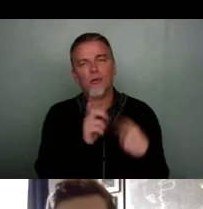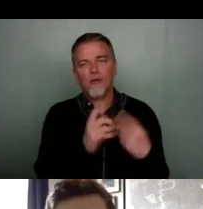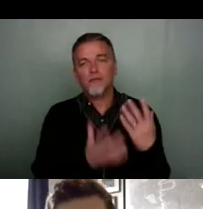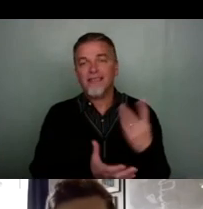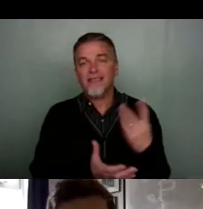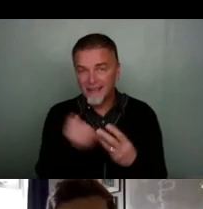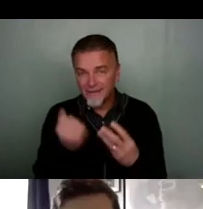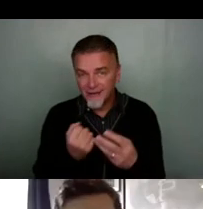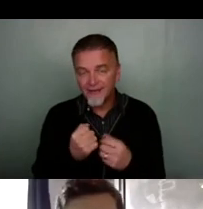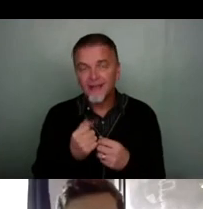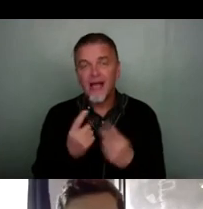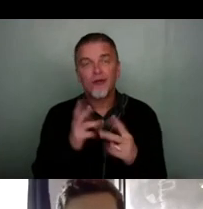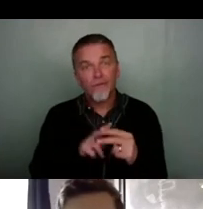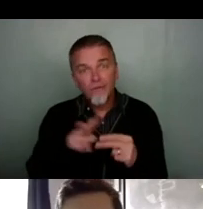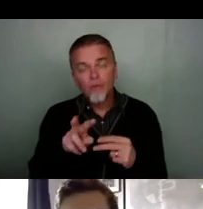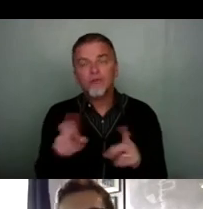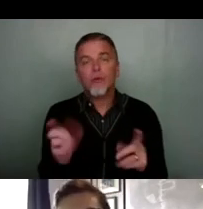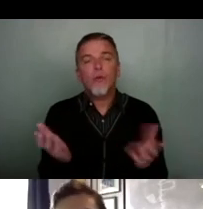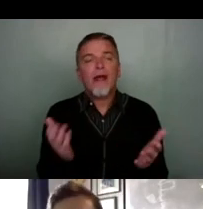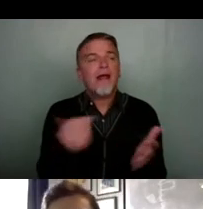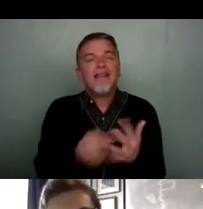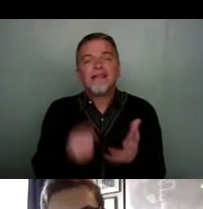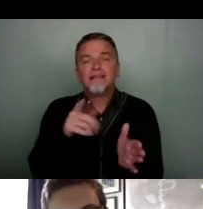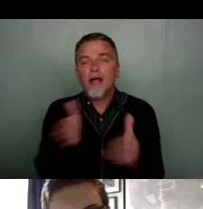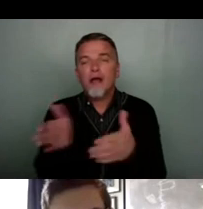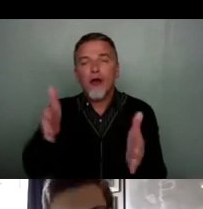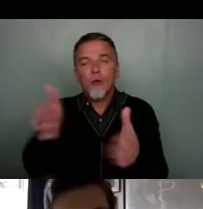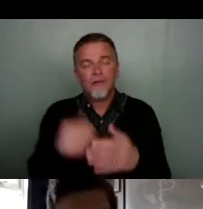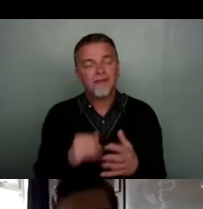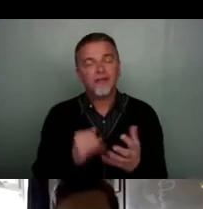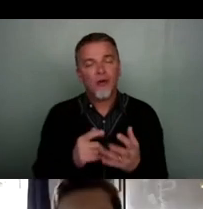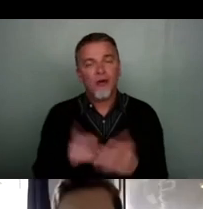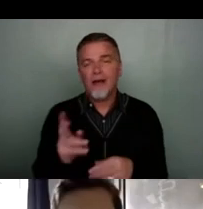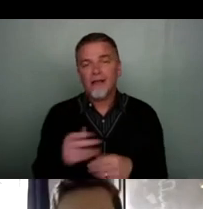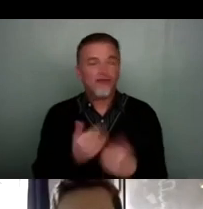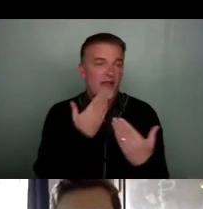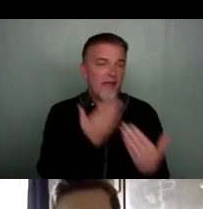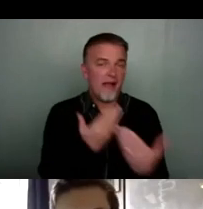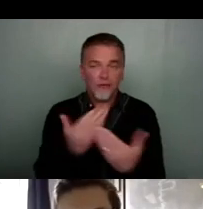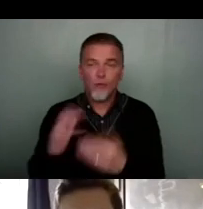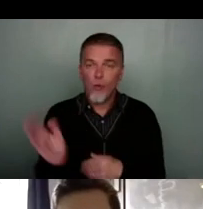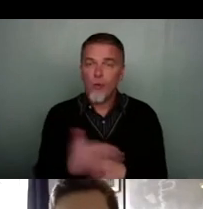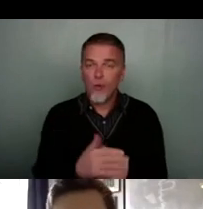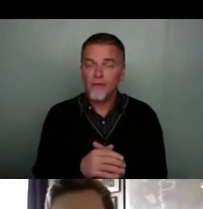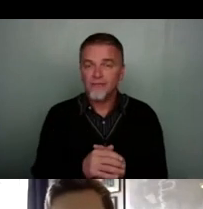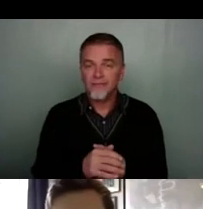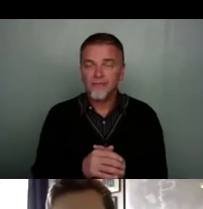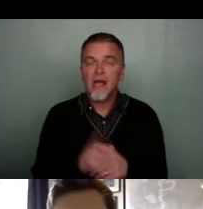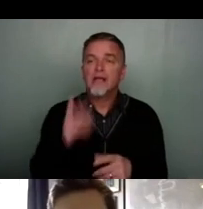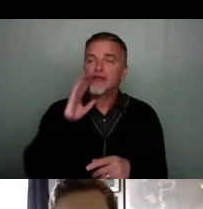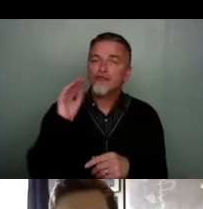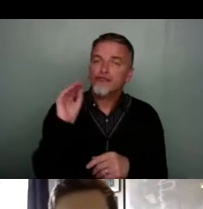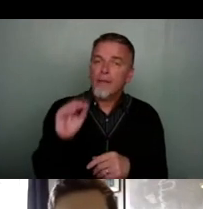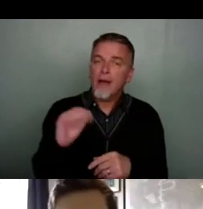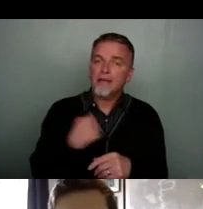and a look forward to where things can go. So, um, again, just a thank you to all on that. And just to remind